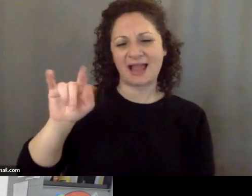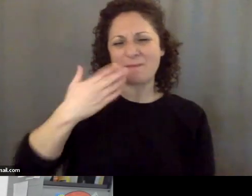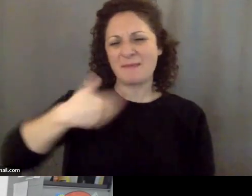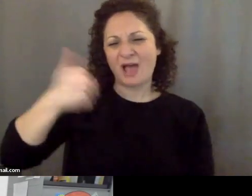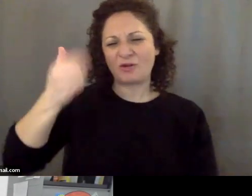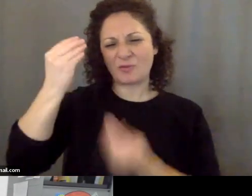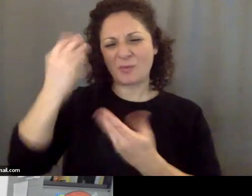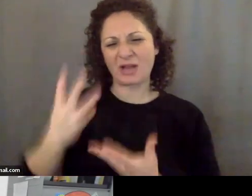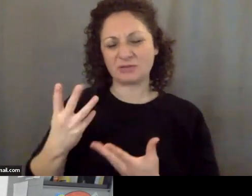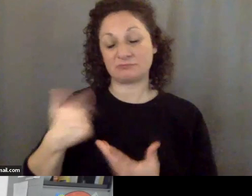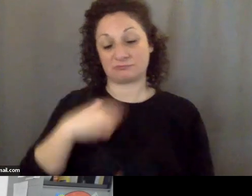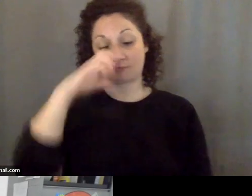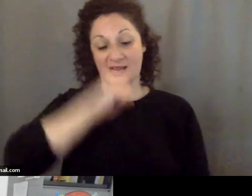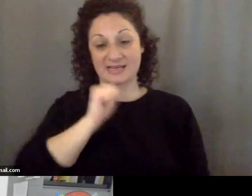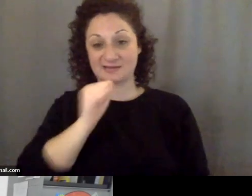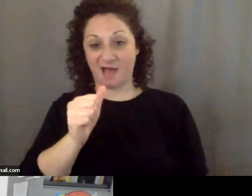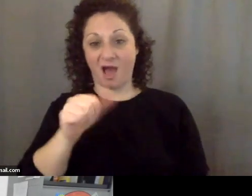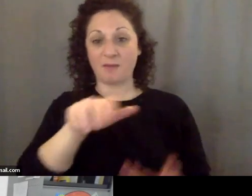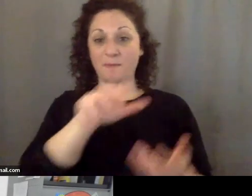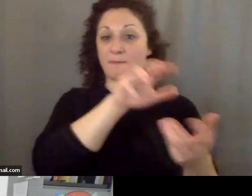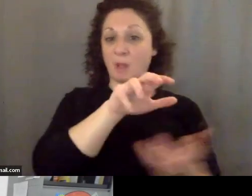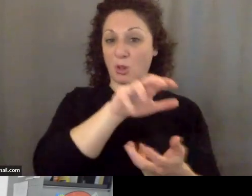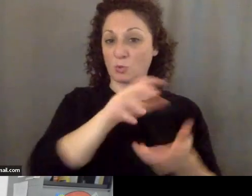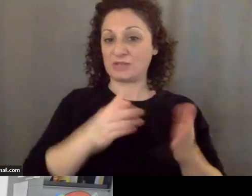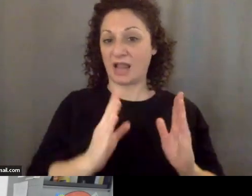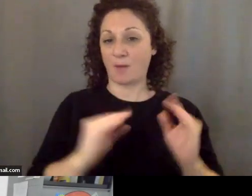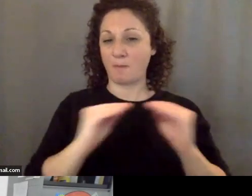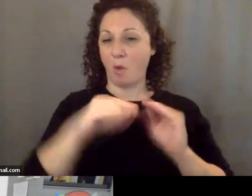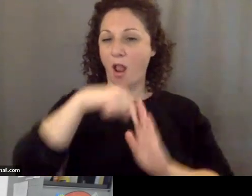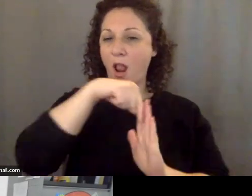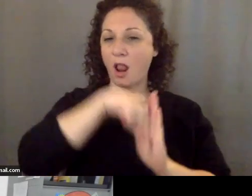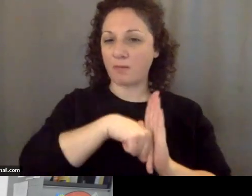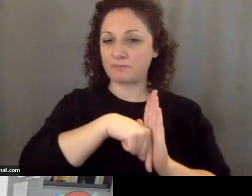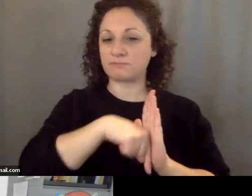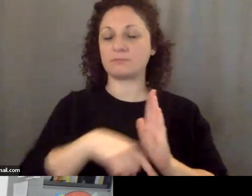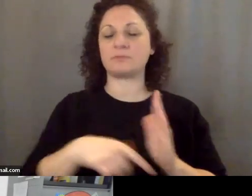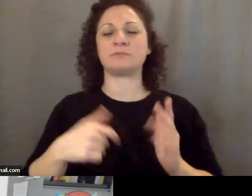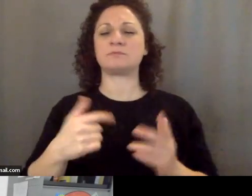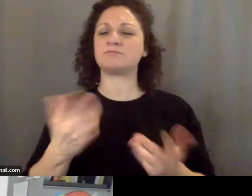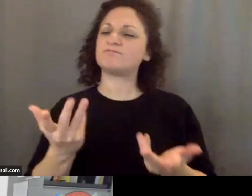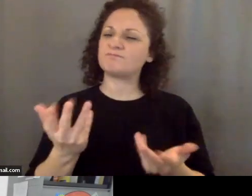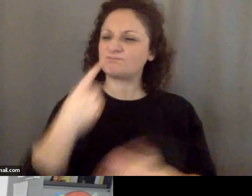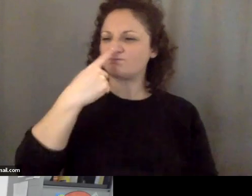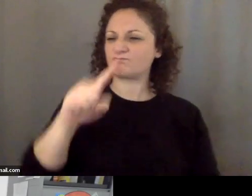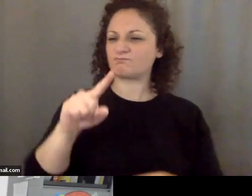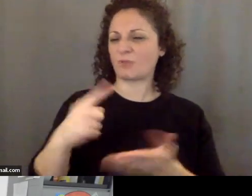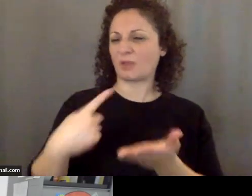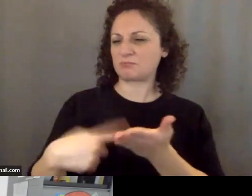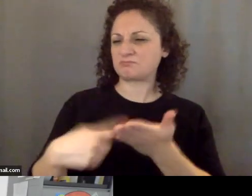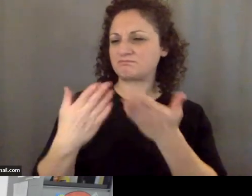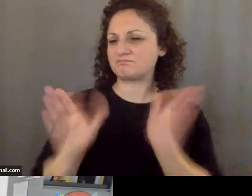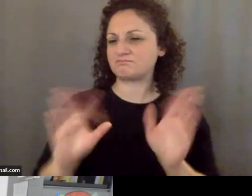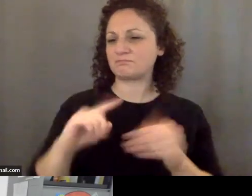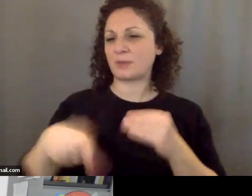guess not actually. The nature of the balloons allow that. I'd like you actually though to speak more broadly about China's surveillance